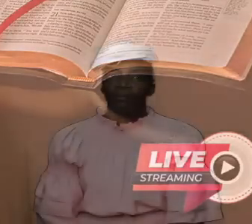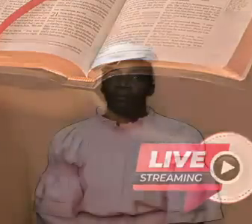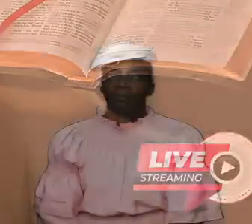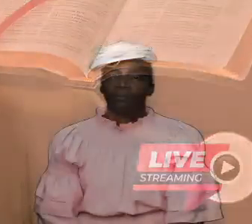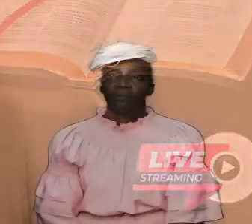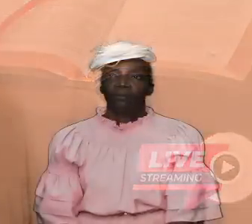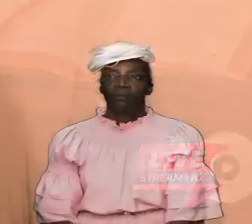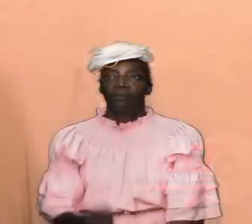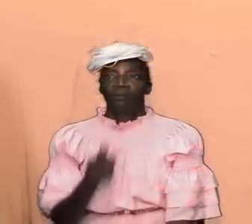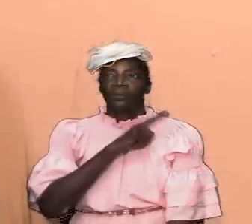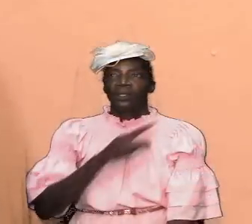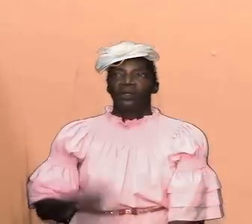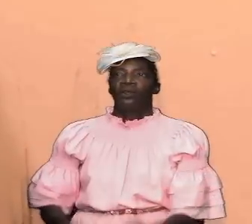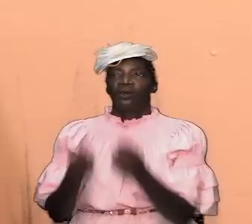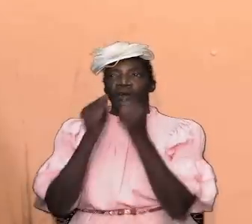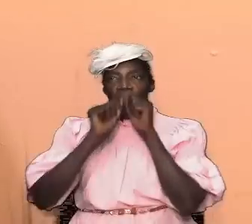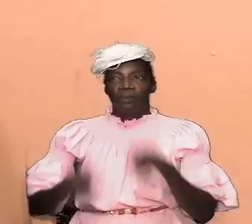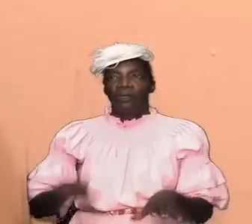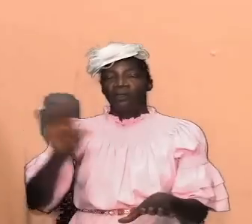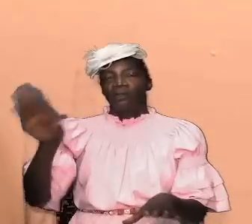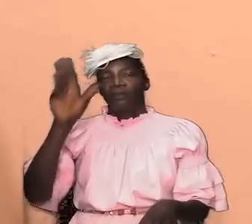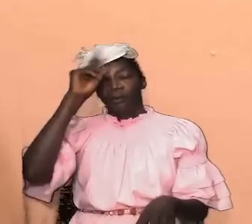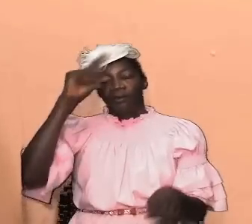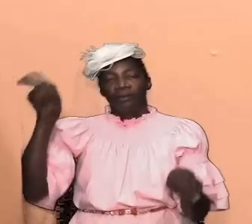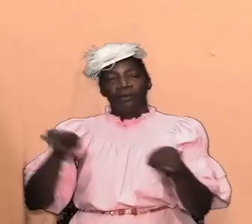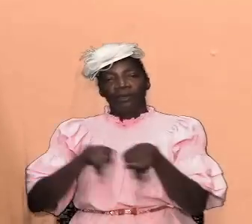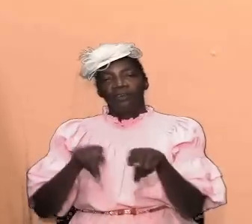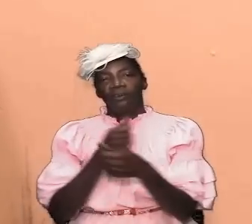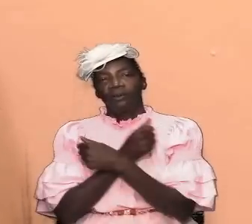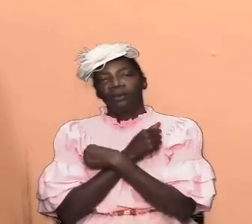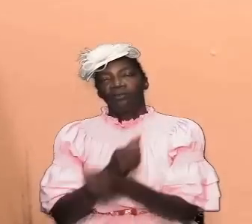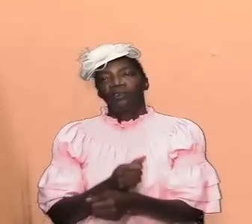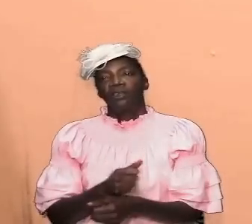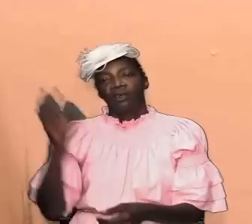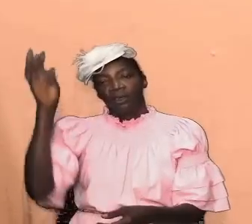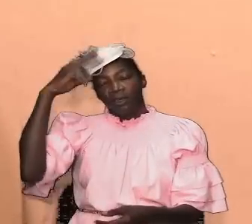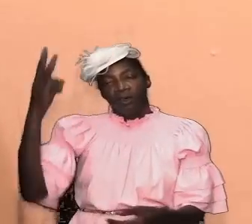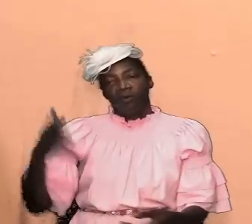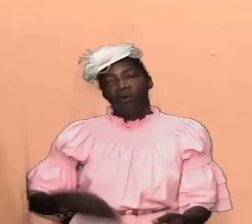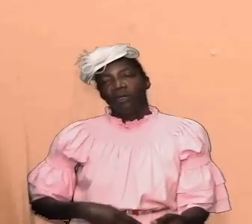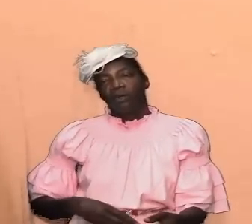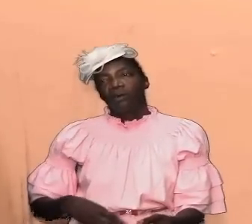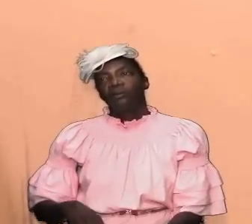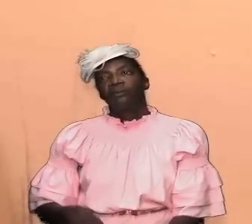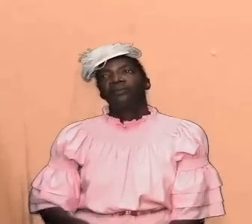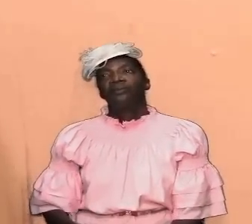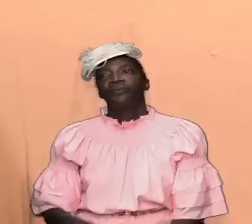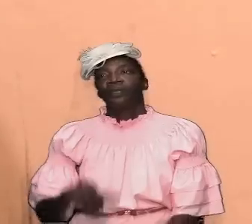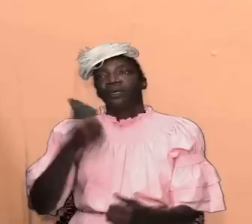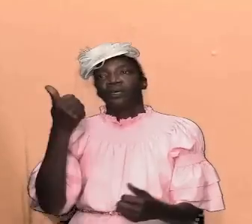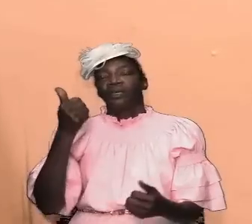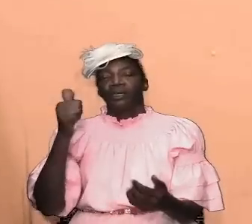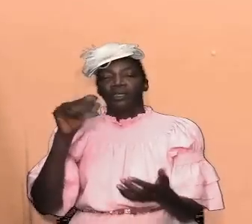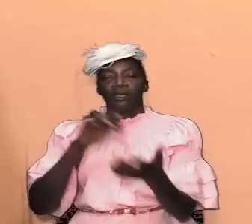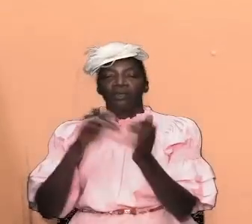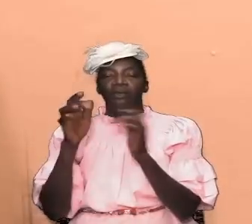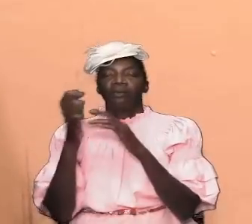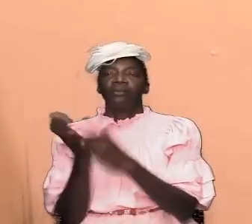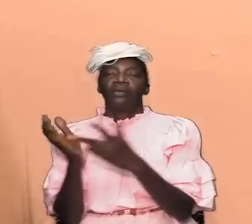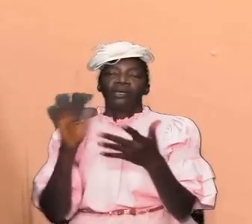the Lord bless you brethren beloved welcome to another Bible study